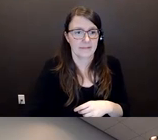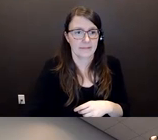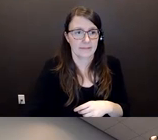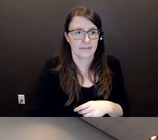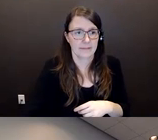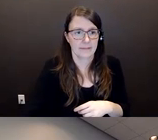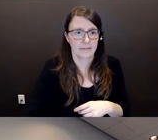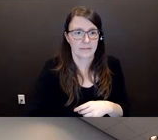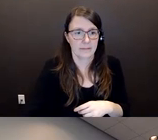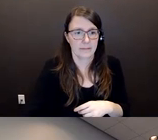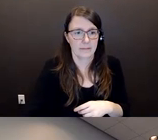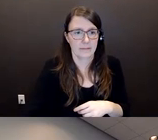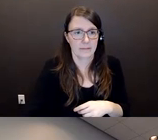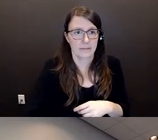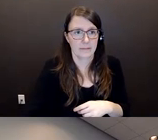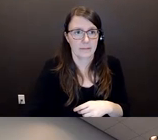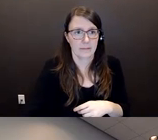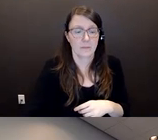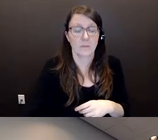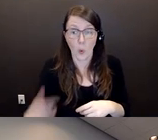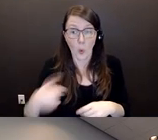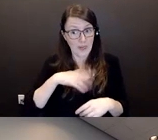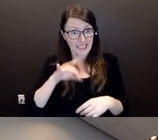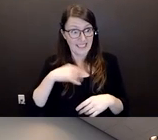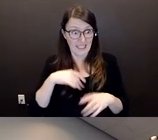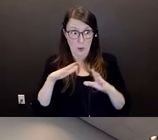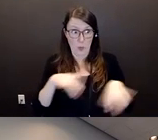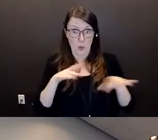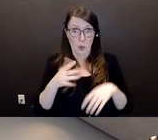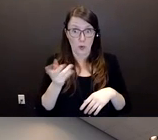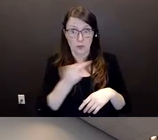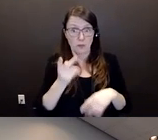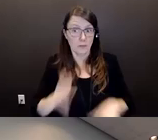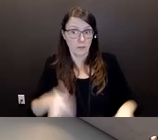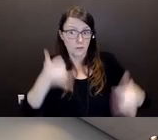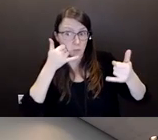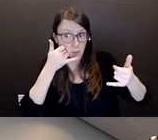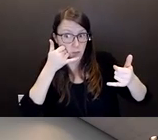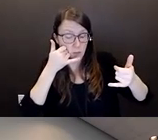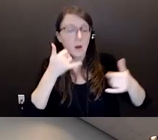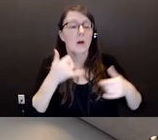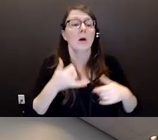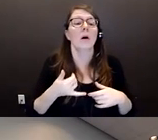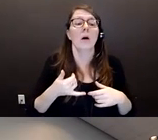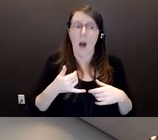And on the conversation, we could hear him giving her instructions on what to say to the bank.